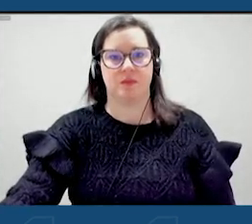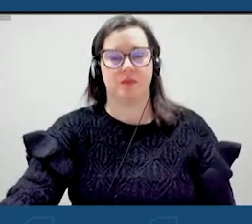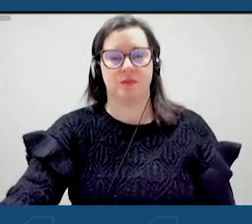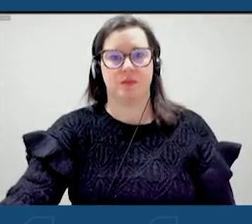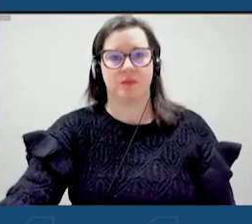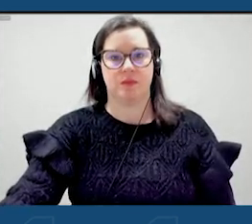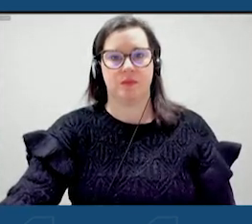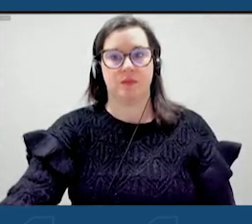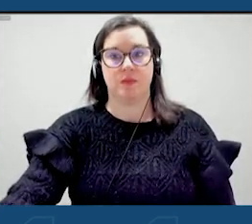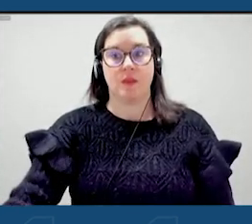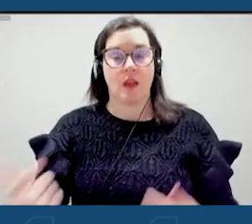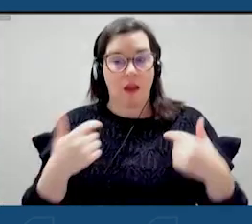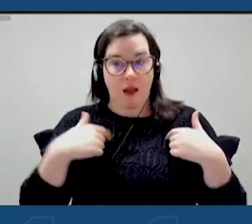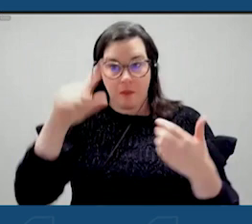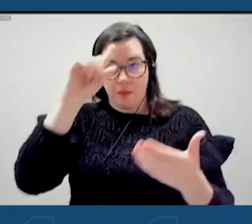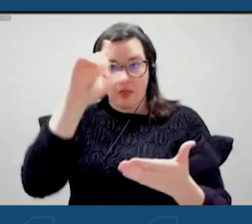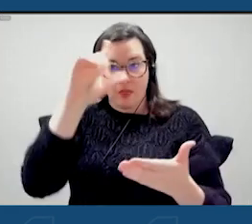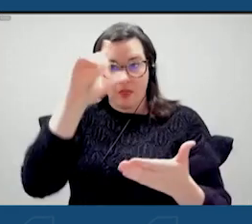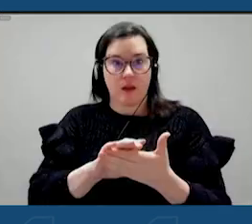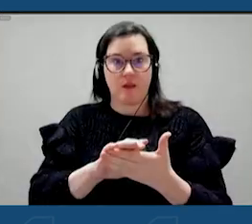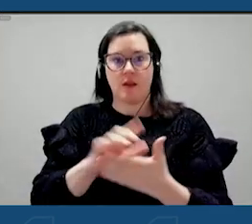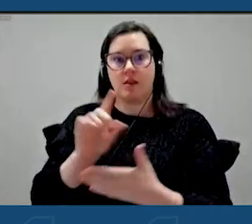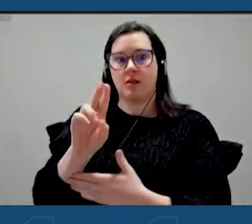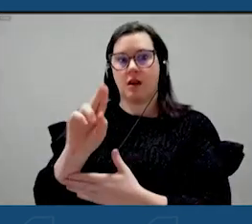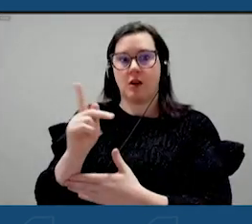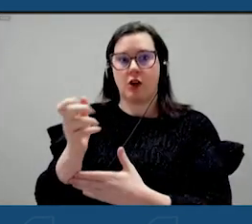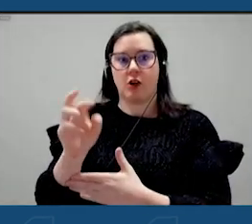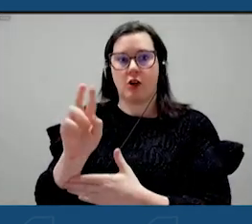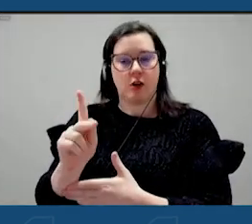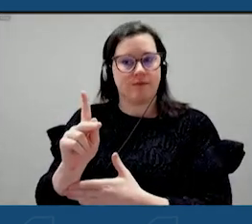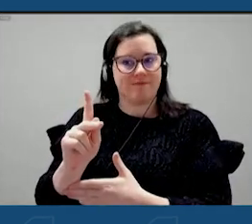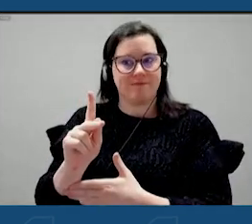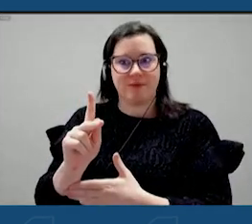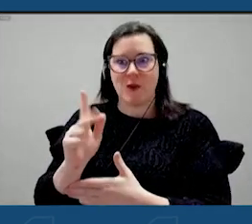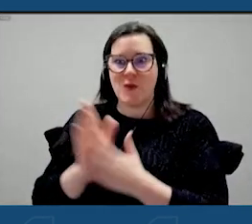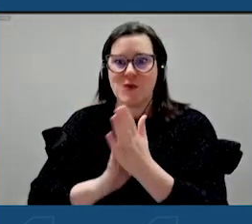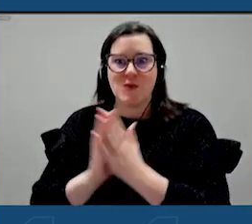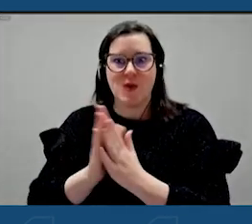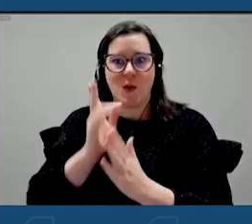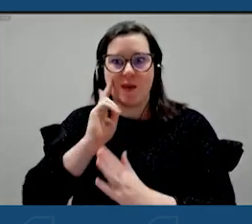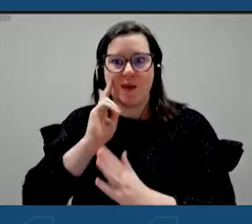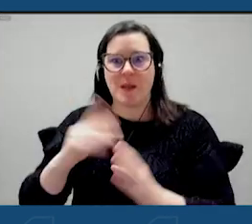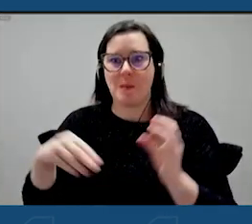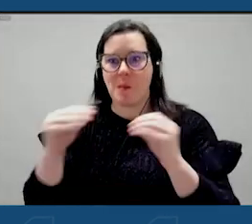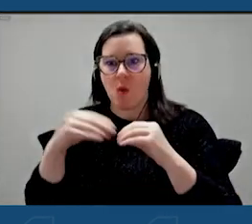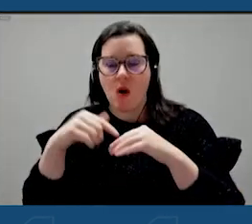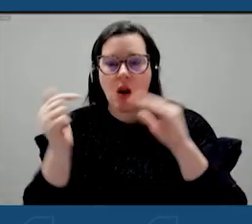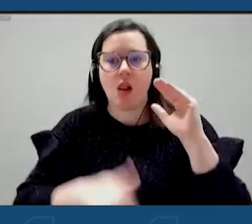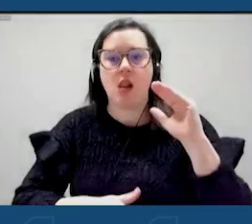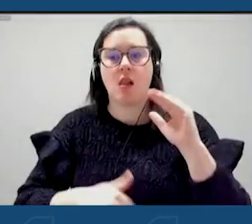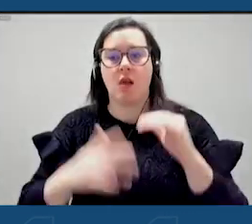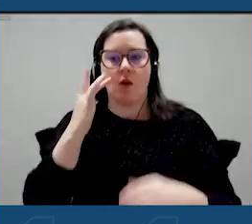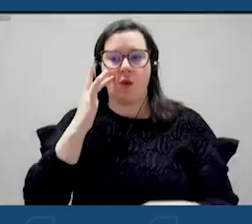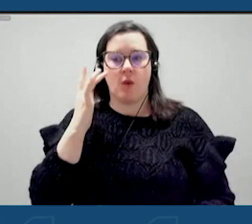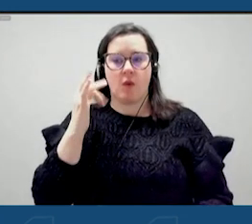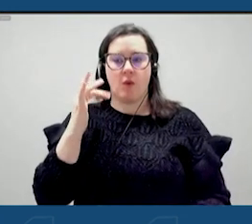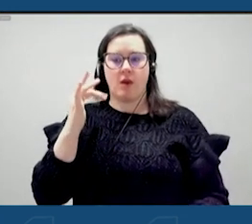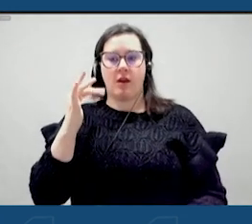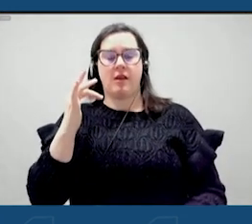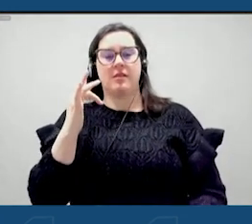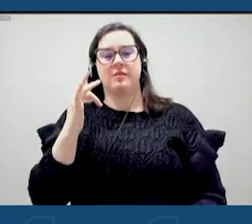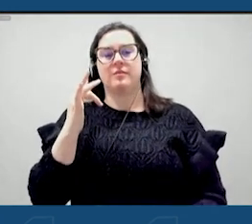Because I believe when it comes to Dunkirk, you ain't seen nothing yet because its position, and I'm a boater,